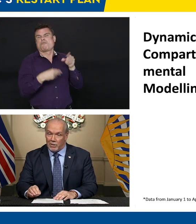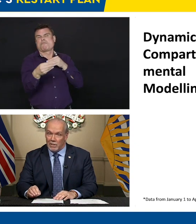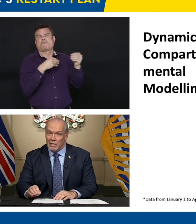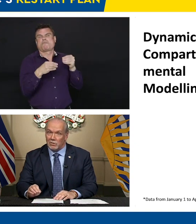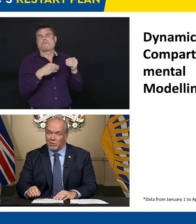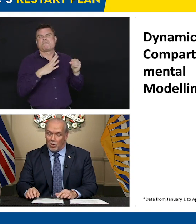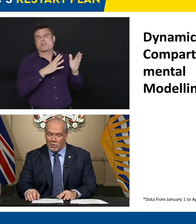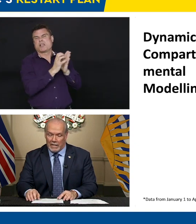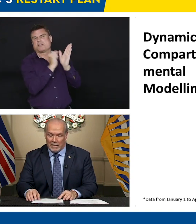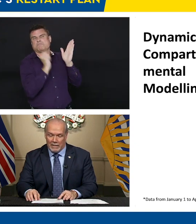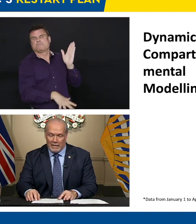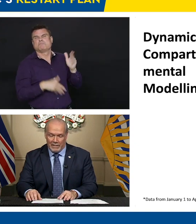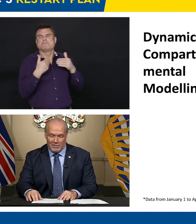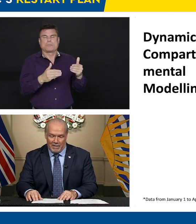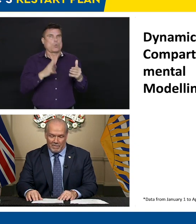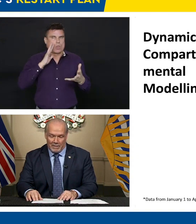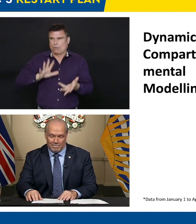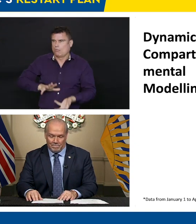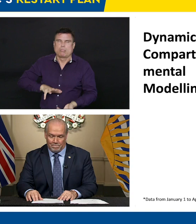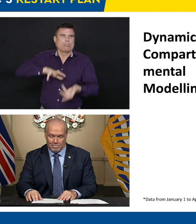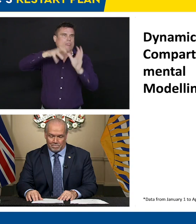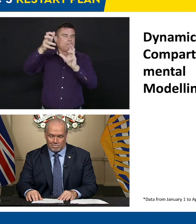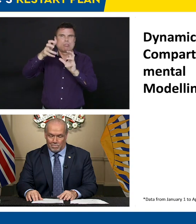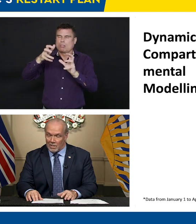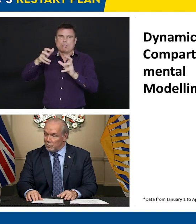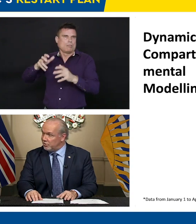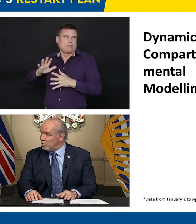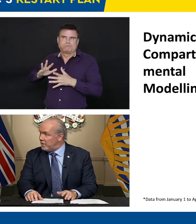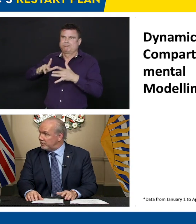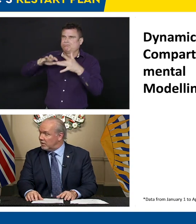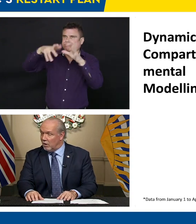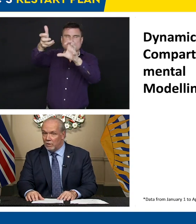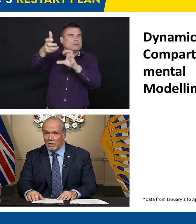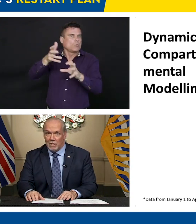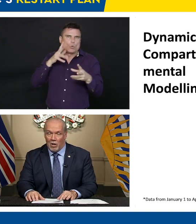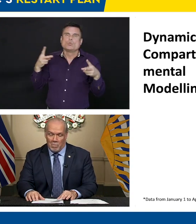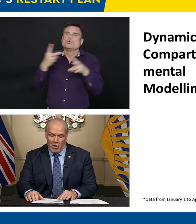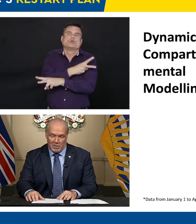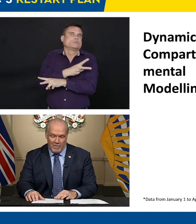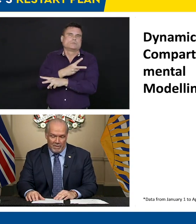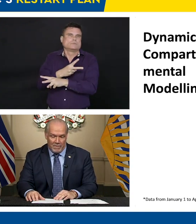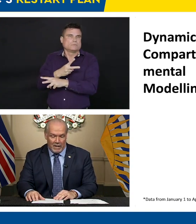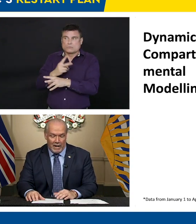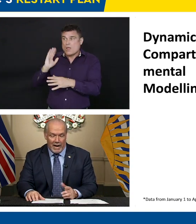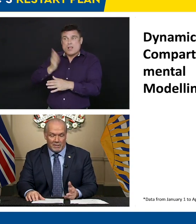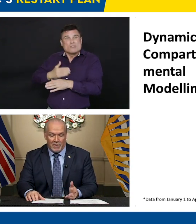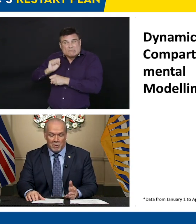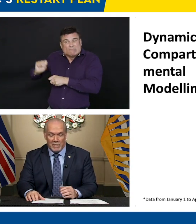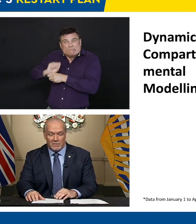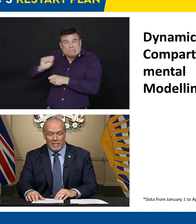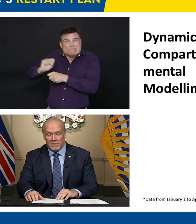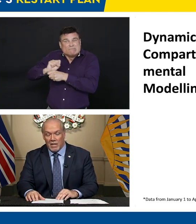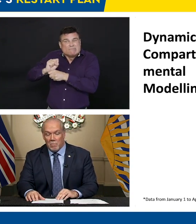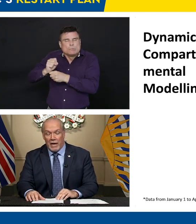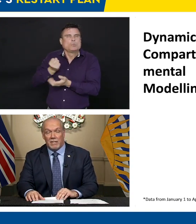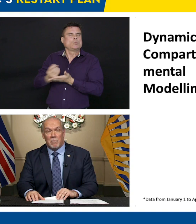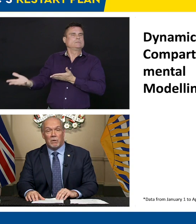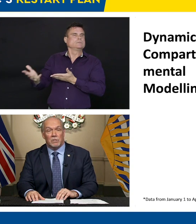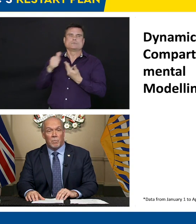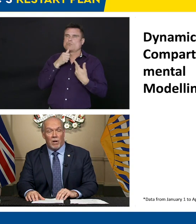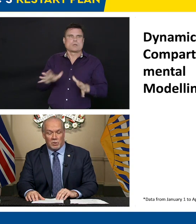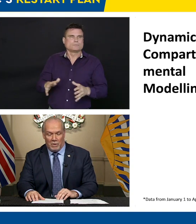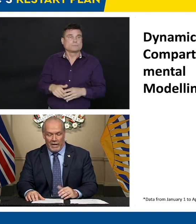together, slowly, and safely. It was two months ago, on March 5th, that I activated BC's